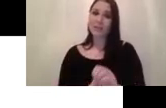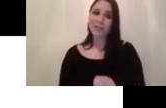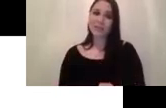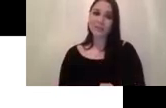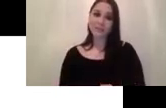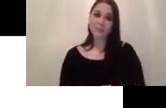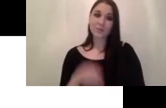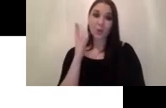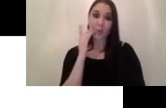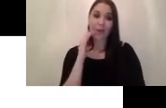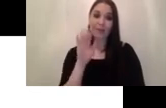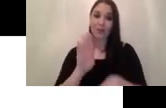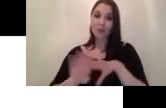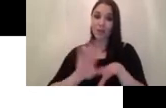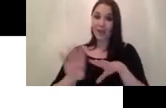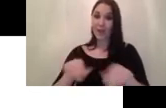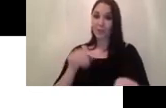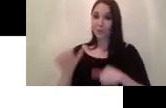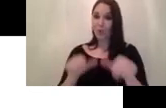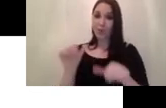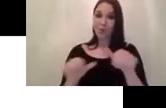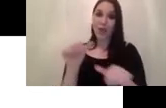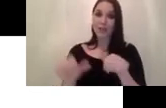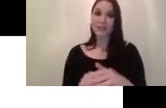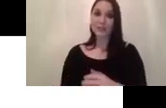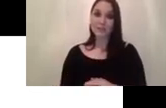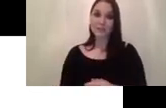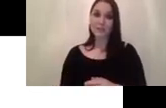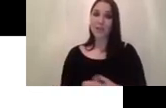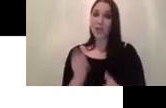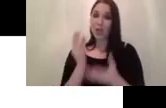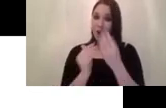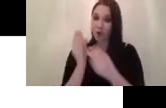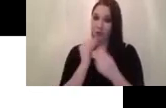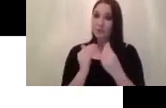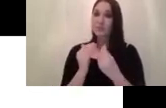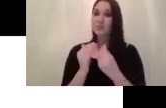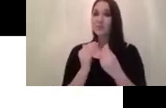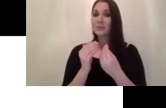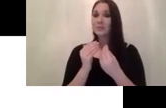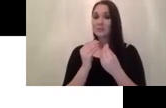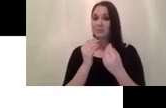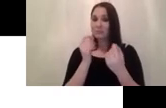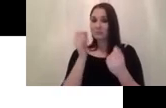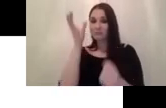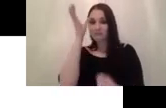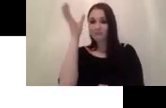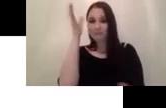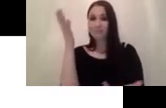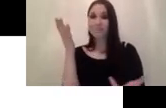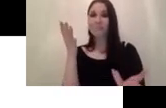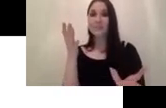training progress uh it can it learns so it predicts a better uh and more uh proposals